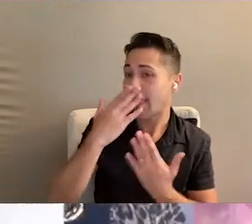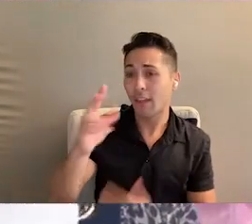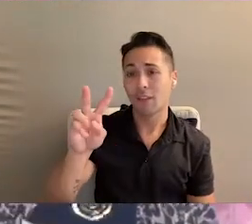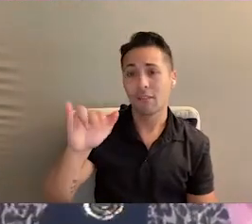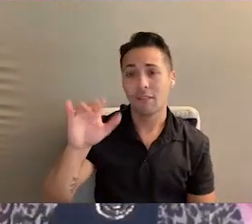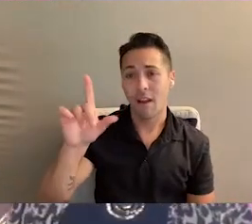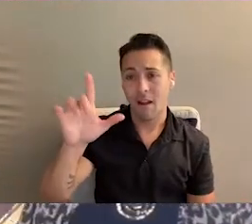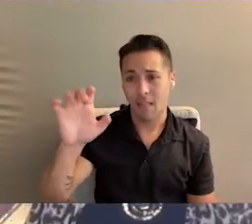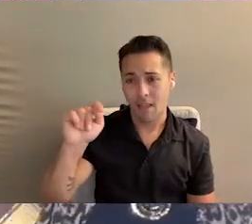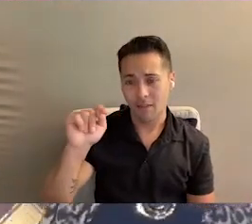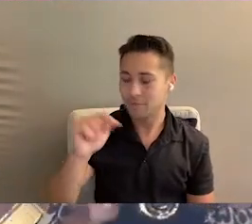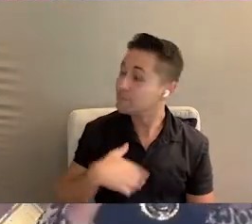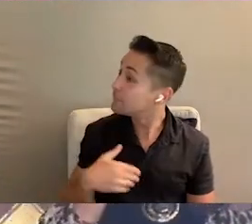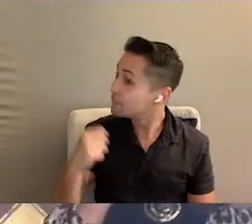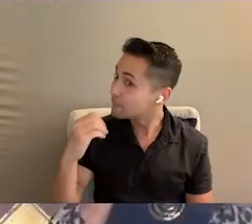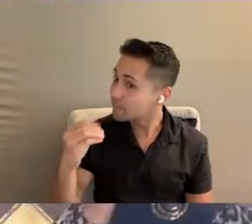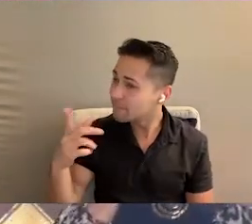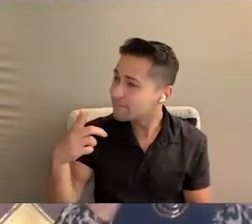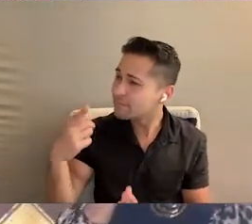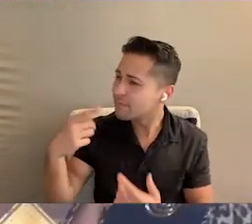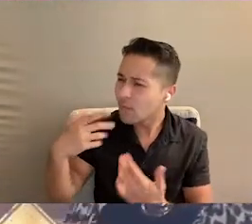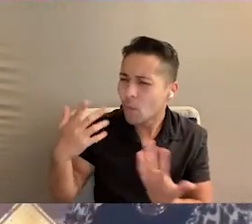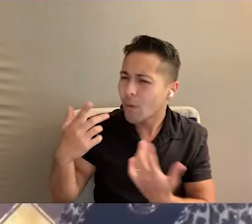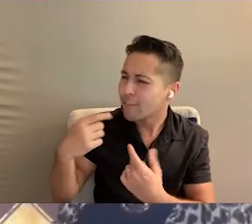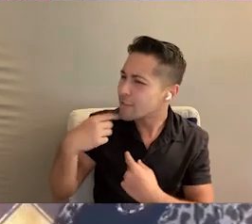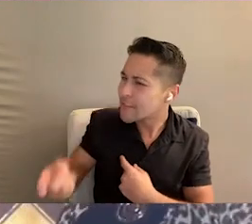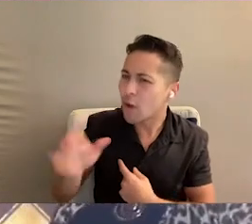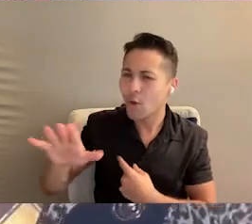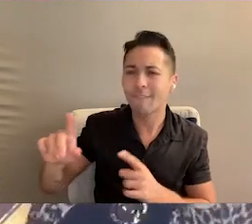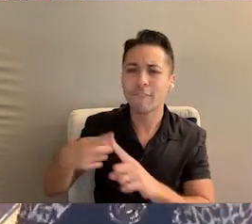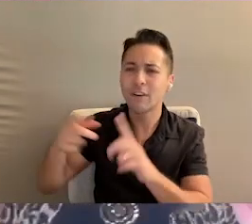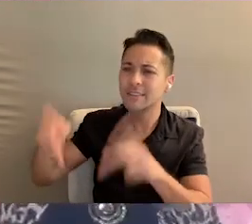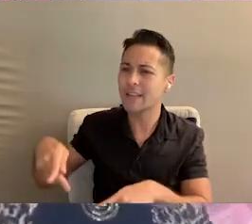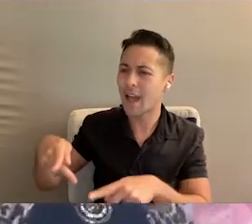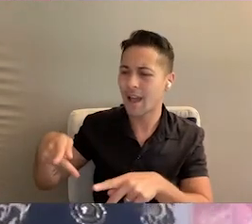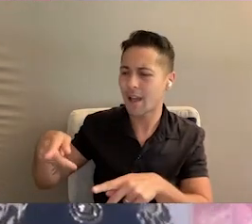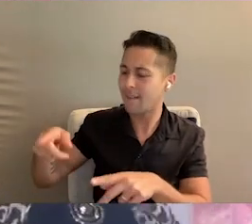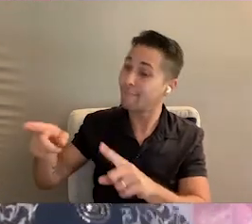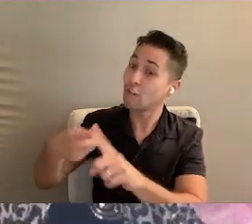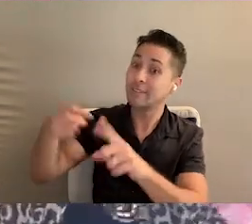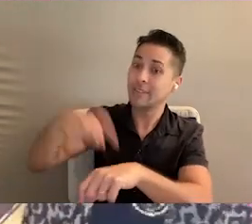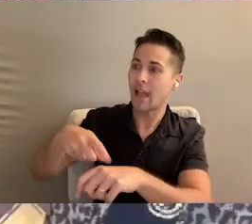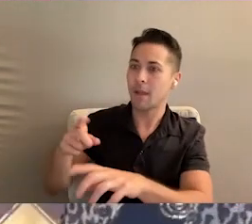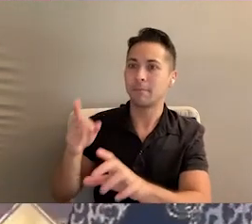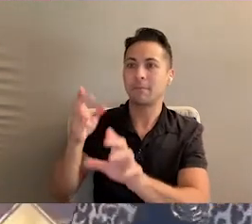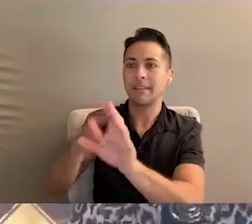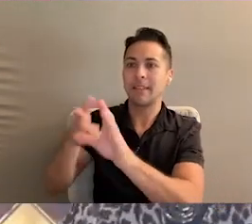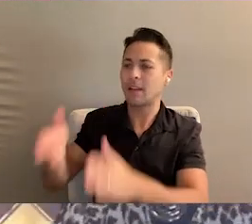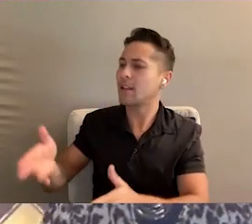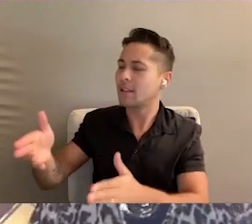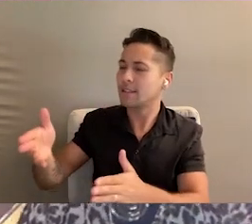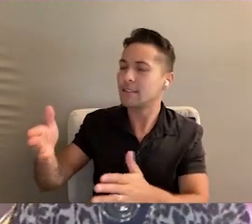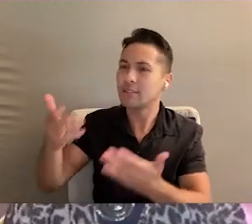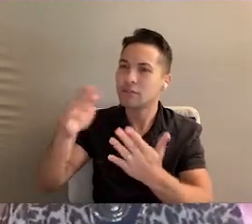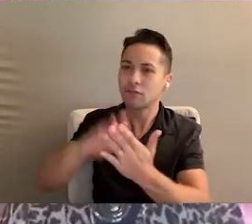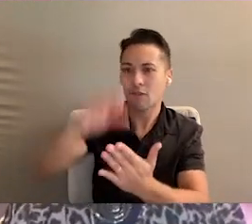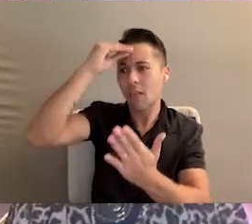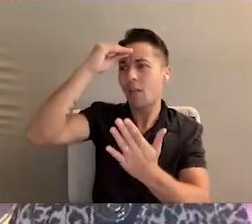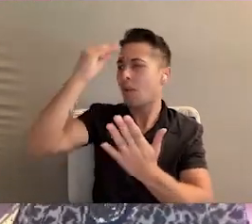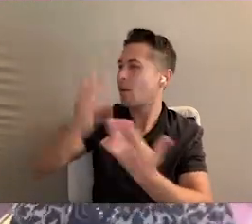Thank you, Violet. So, if you could tell our first-time attendees one thing to take away, what would it be?